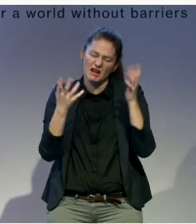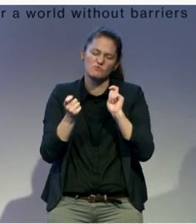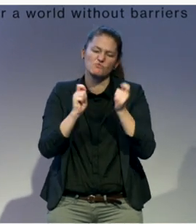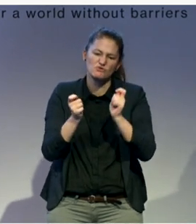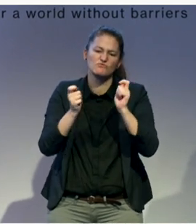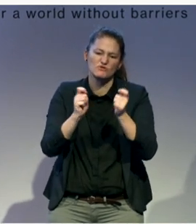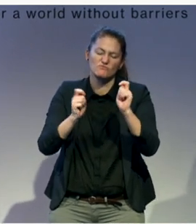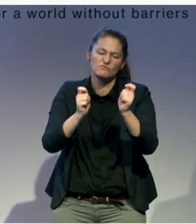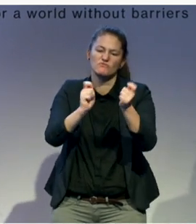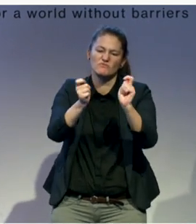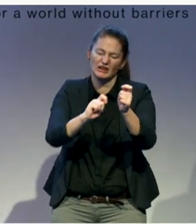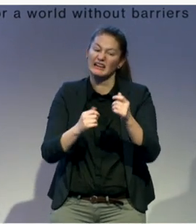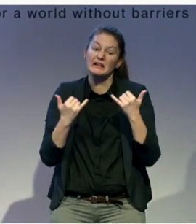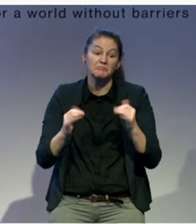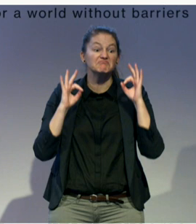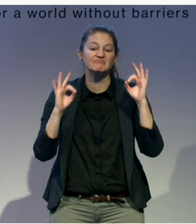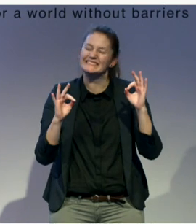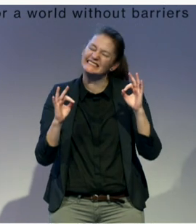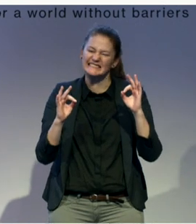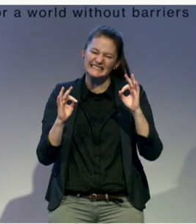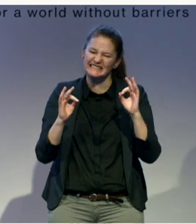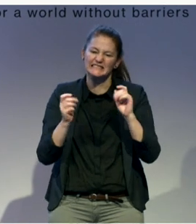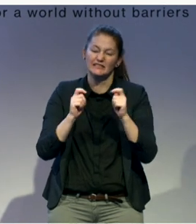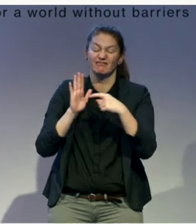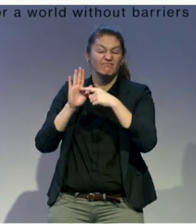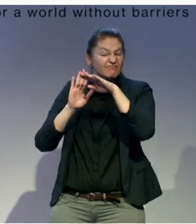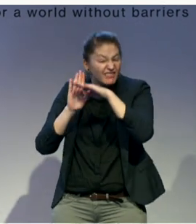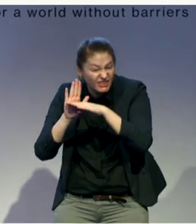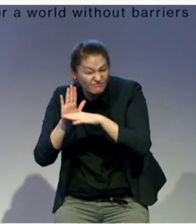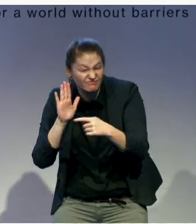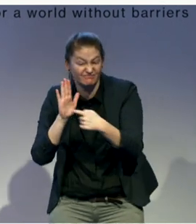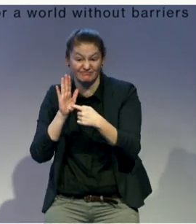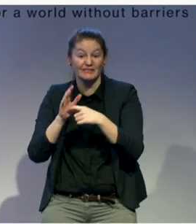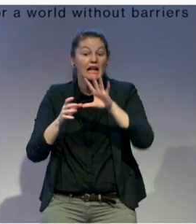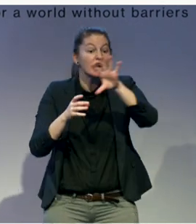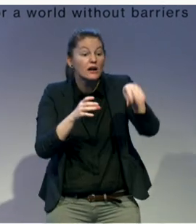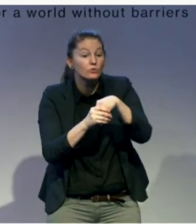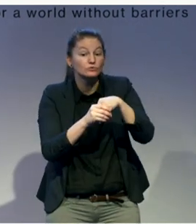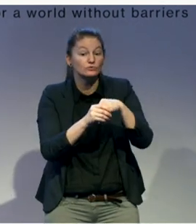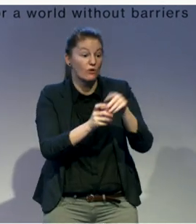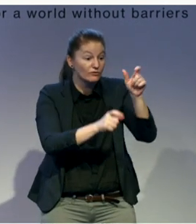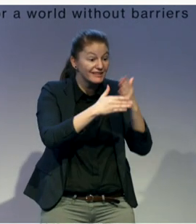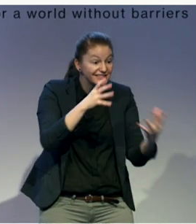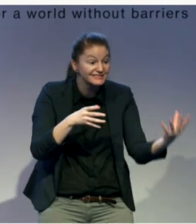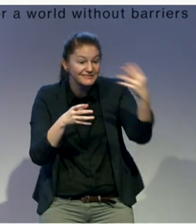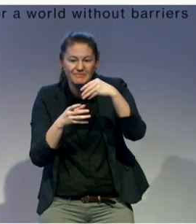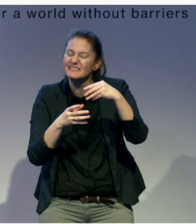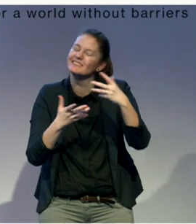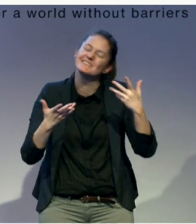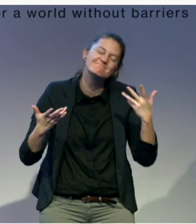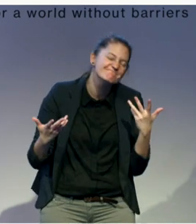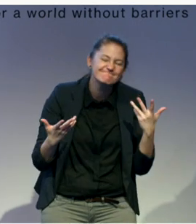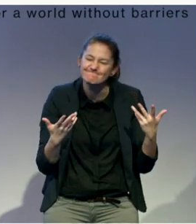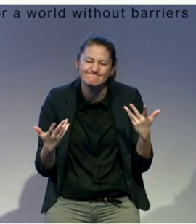the legal environment does not promote inclusion of persons with disabilities in elections,